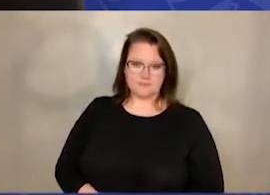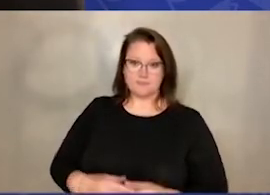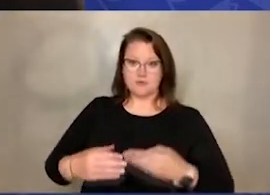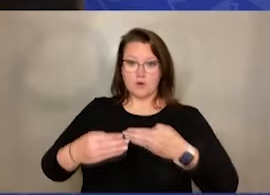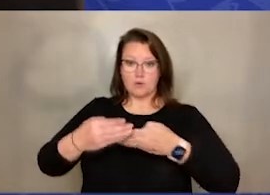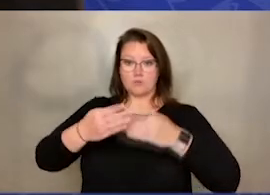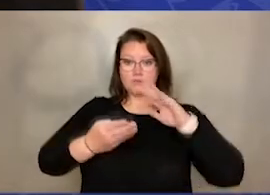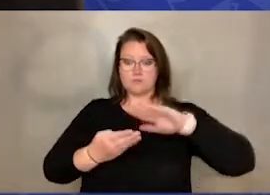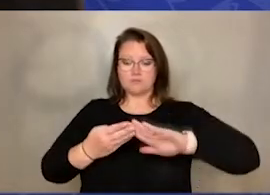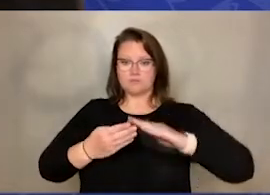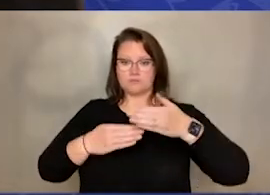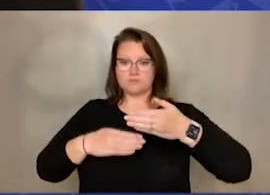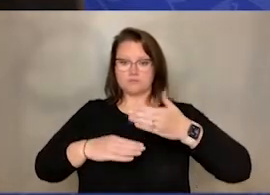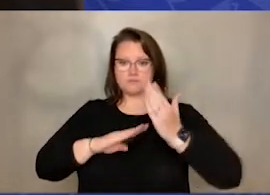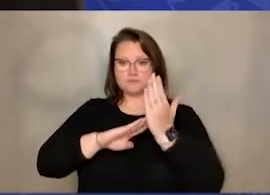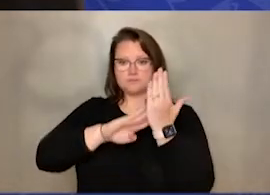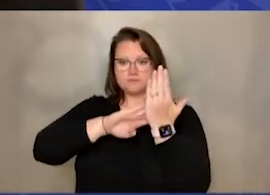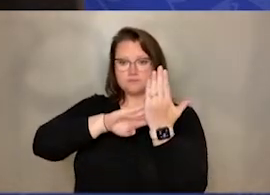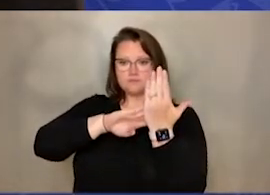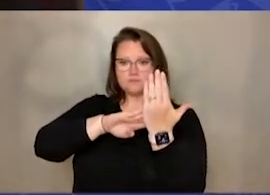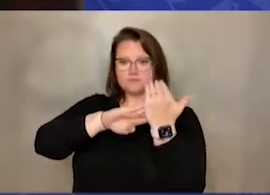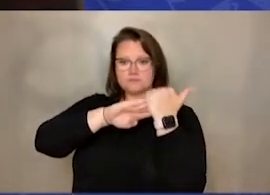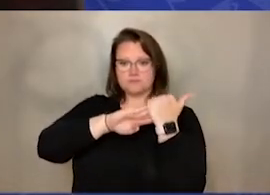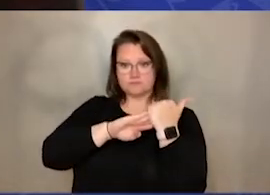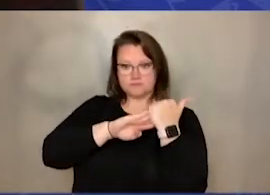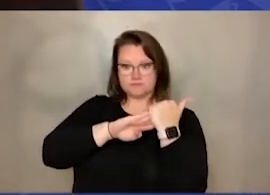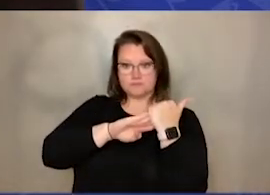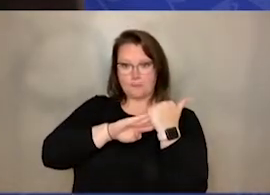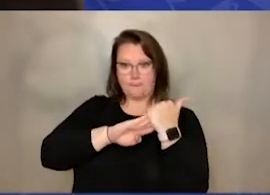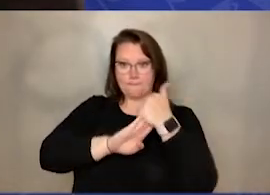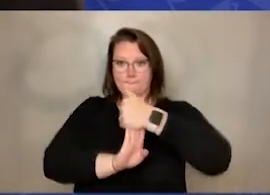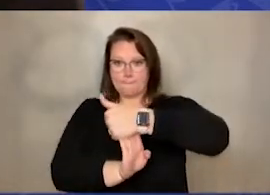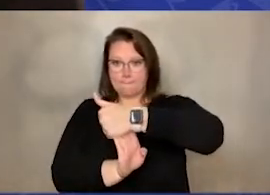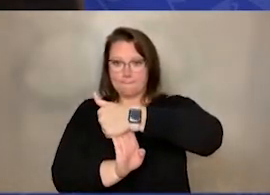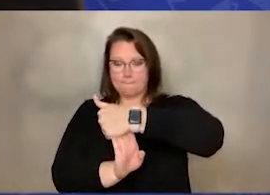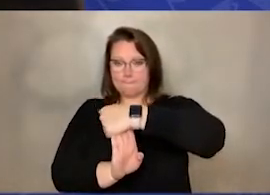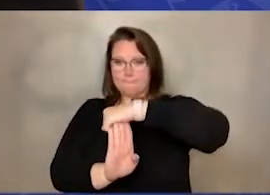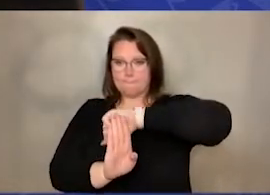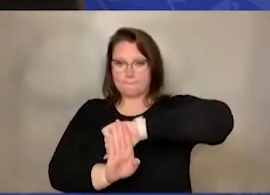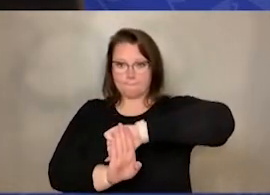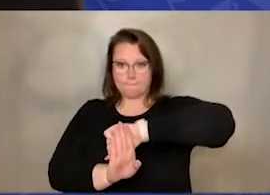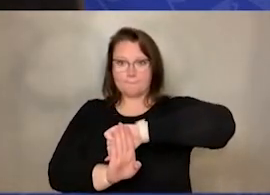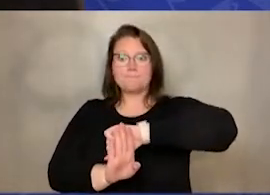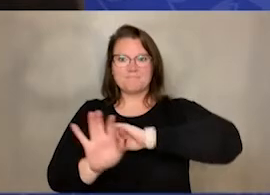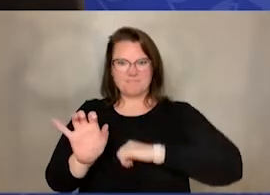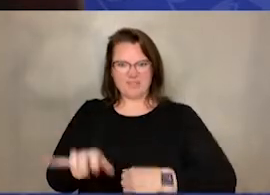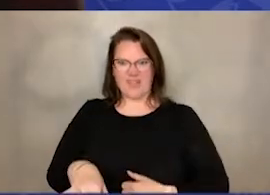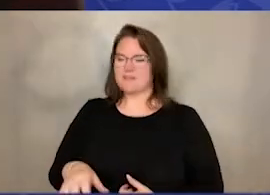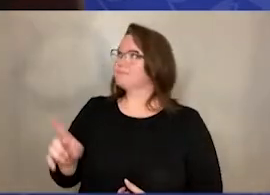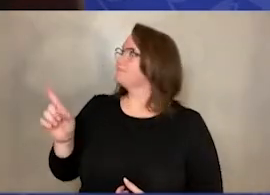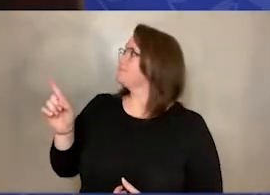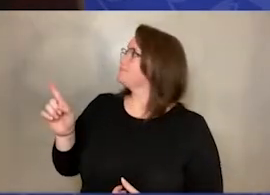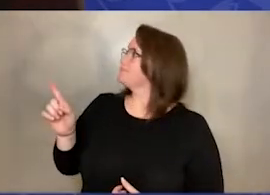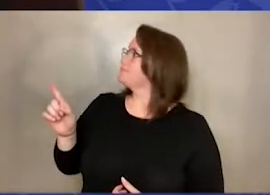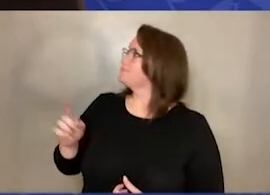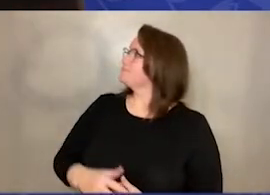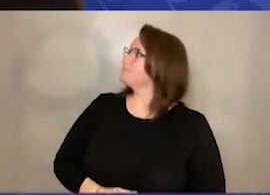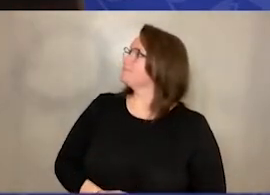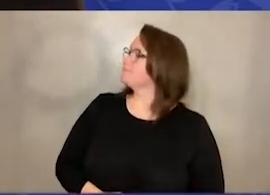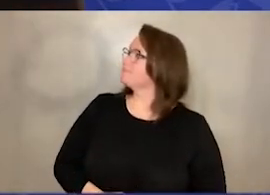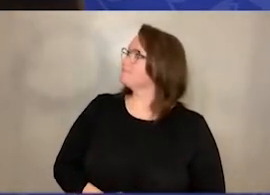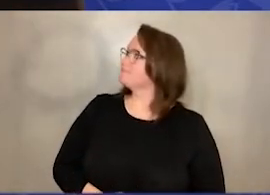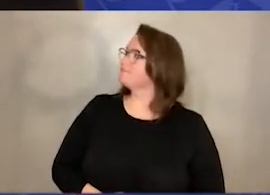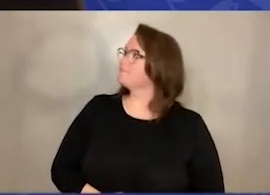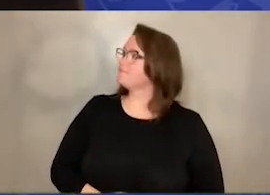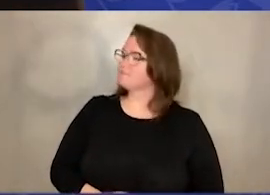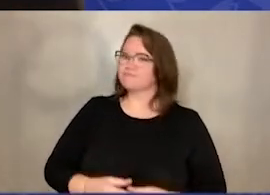Down, twist. Down, twist. Down, twist. You can get into a really good rhythm.